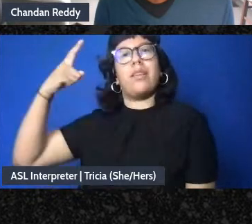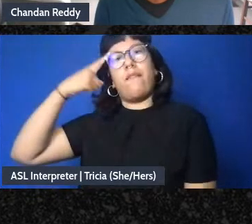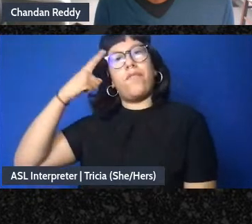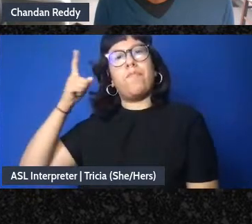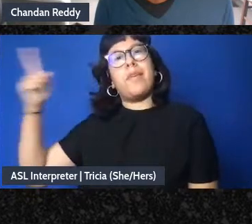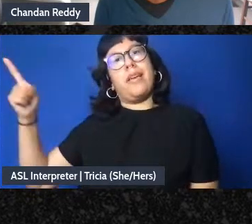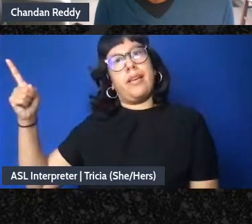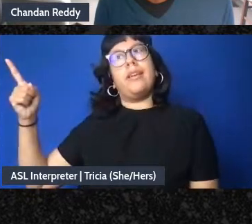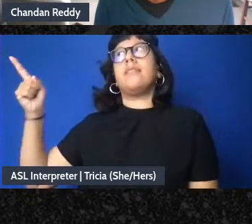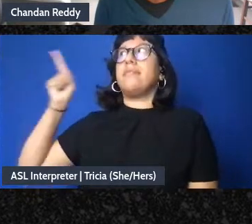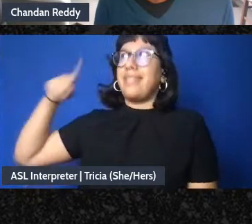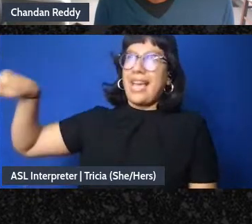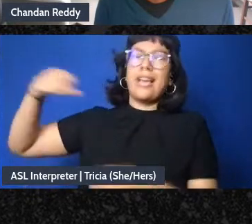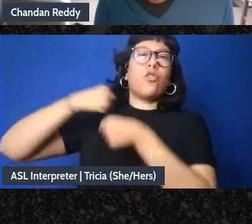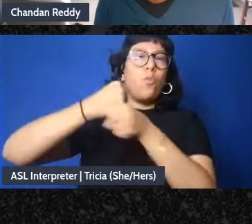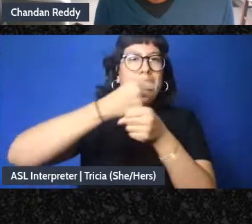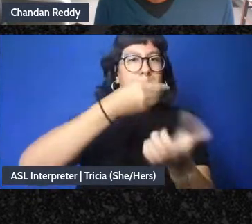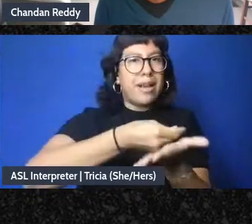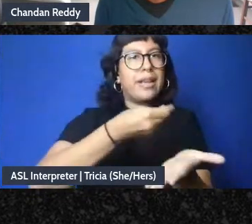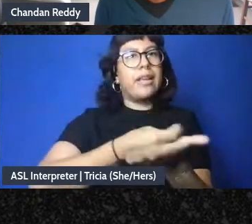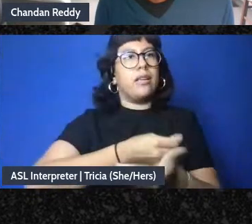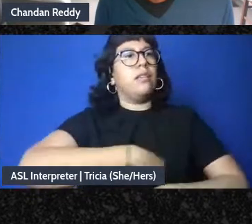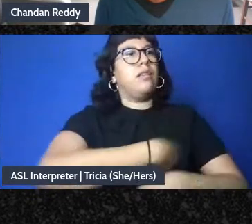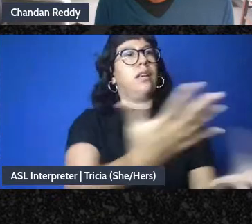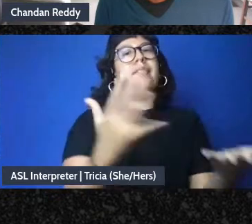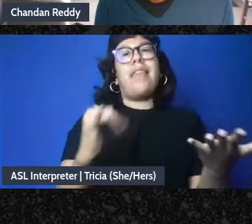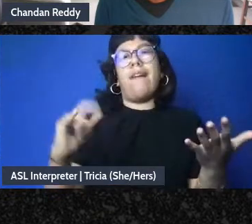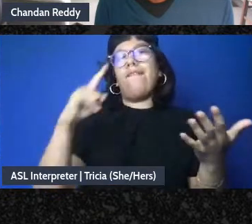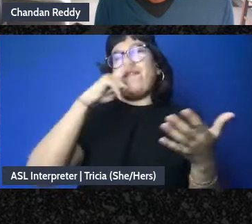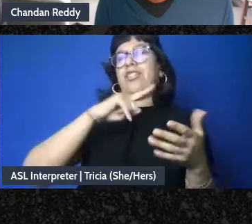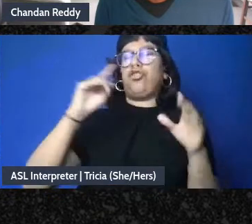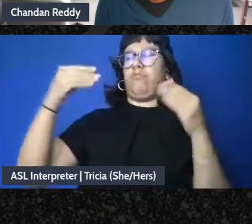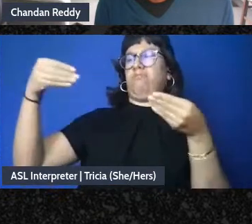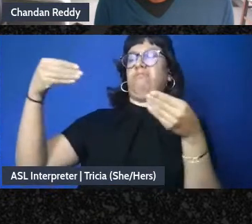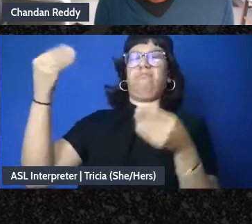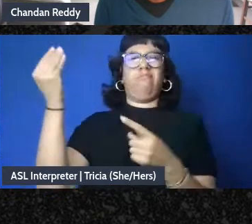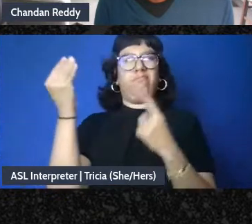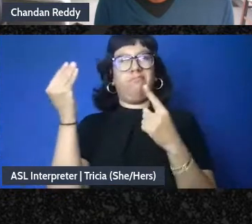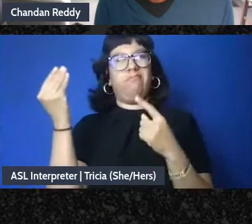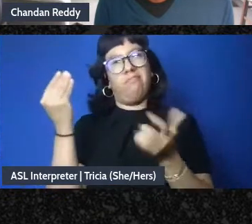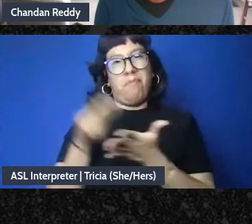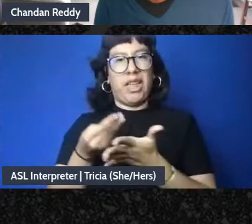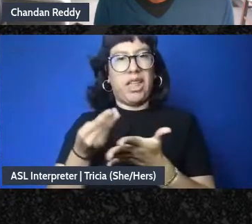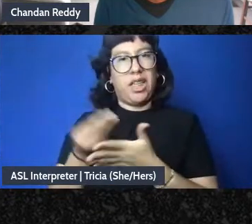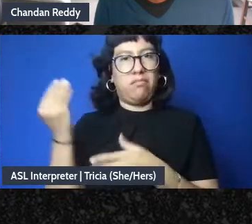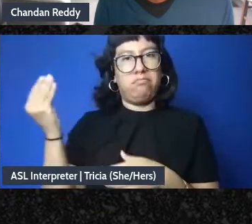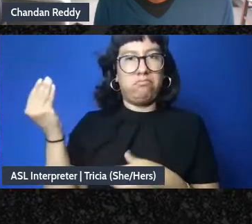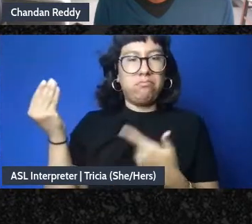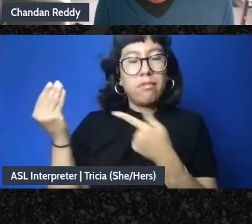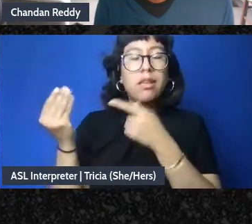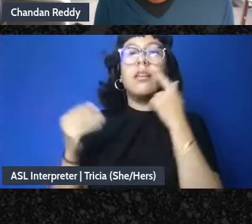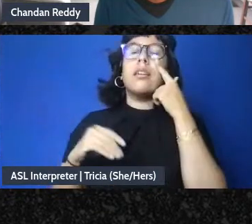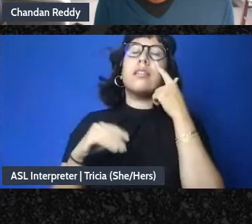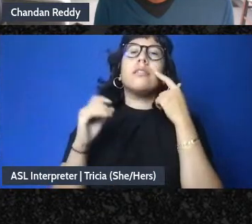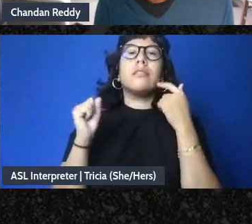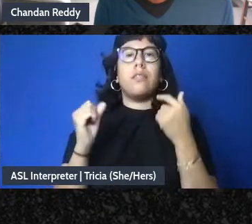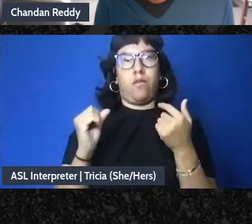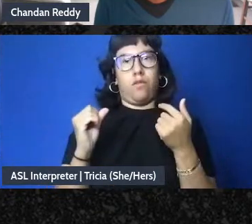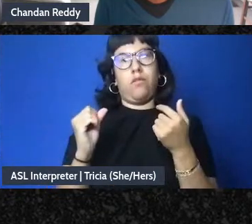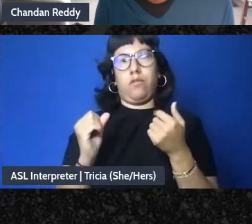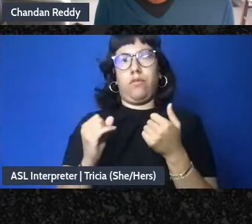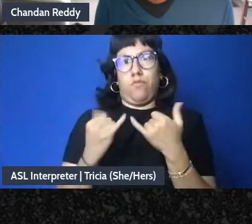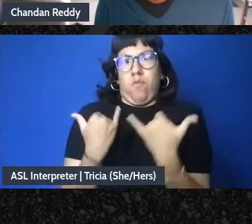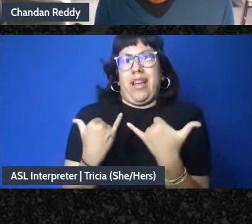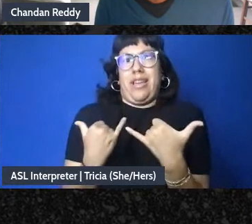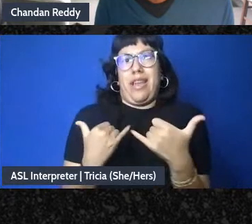make money create currency create this fiction we call money and you know in the immediate